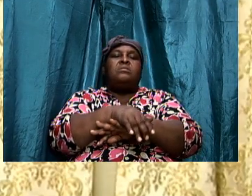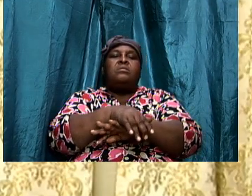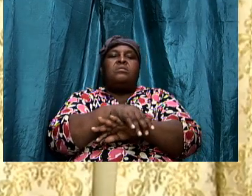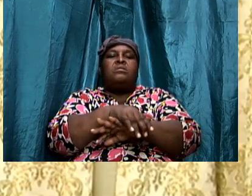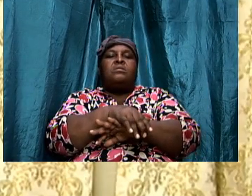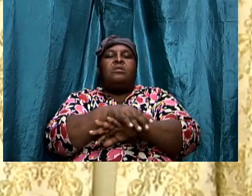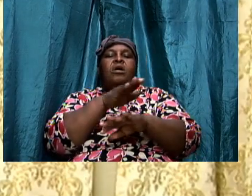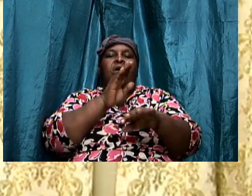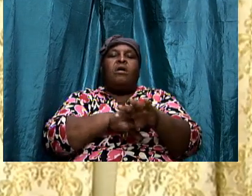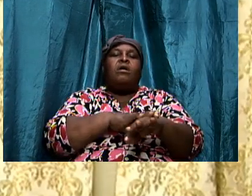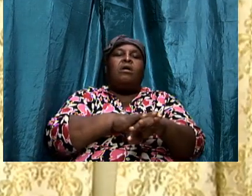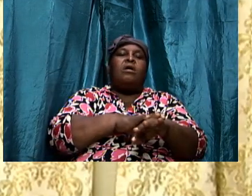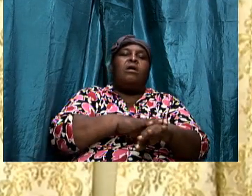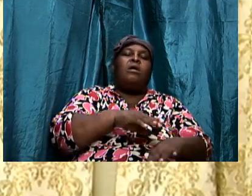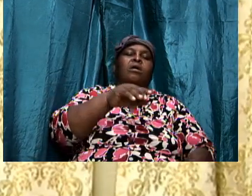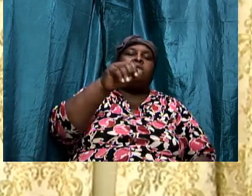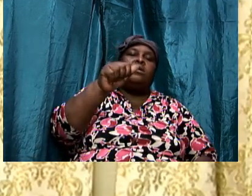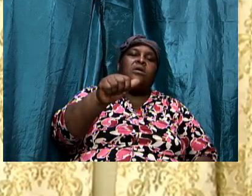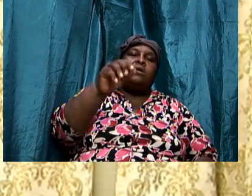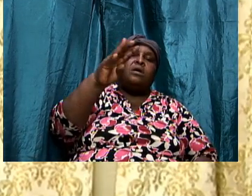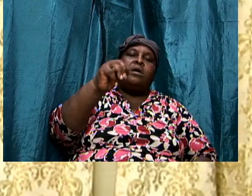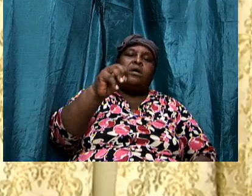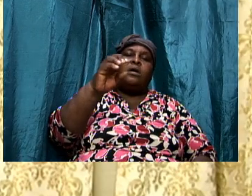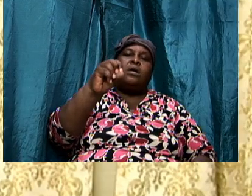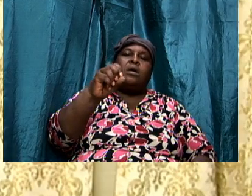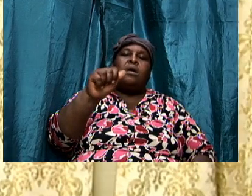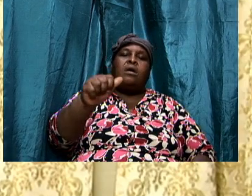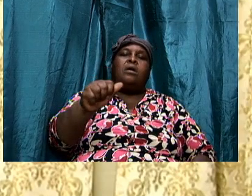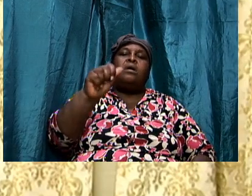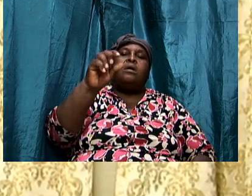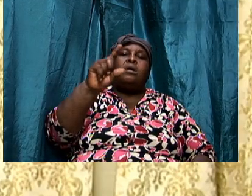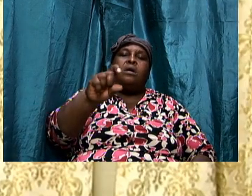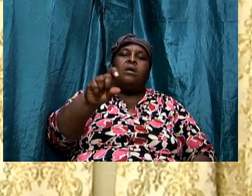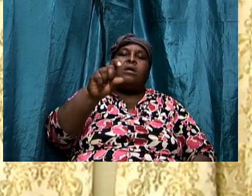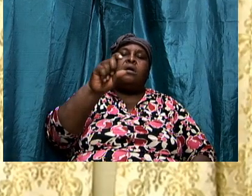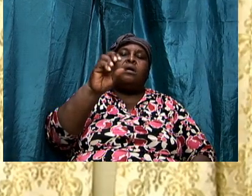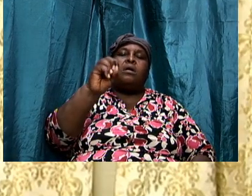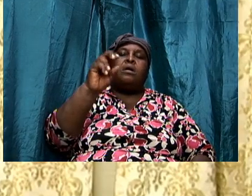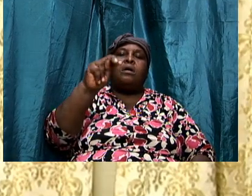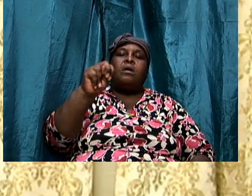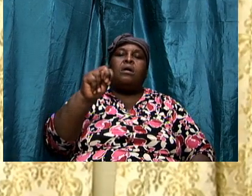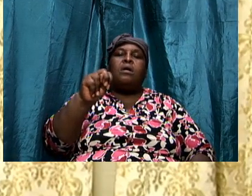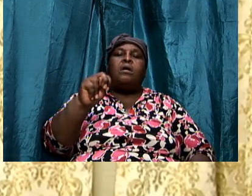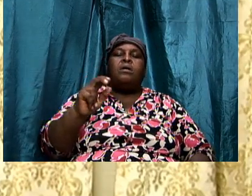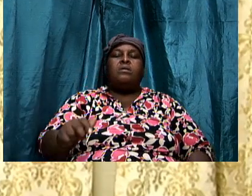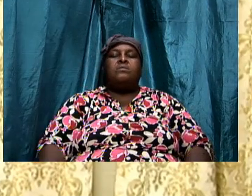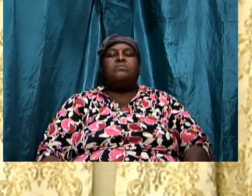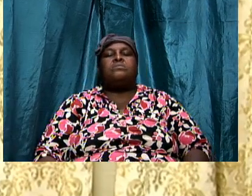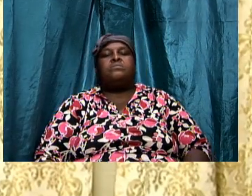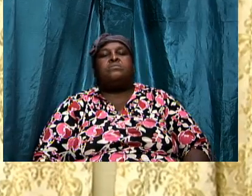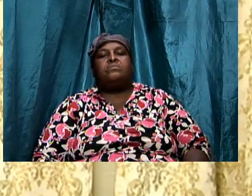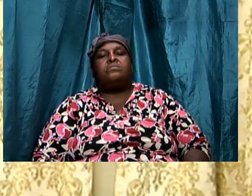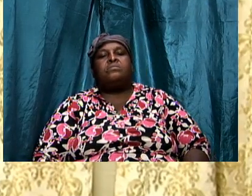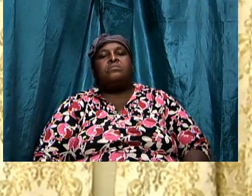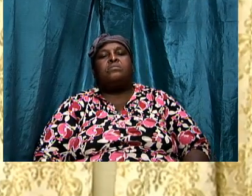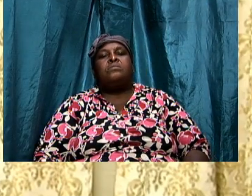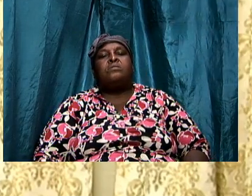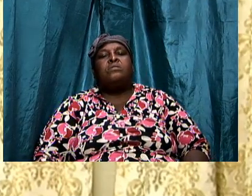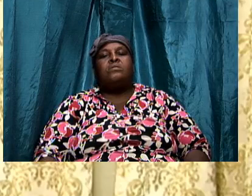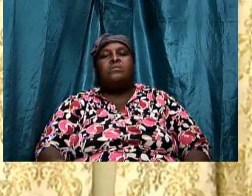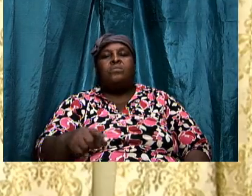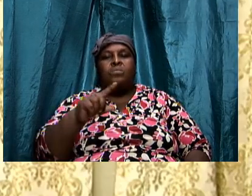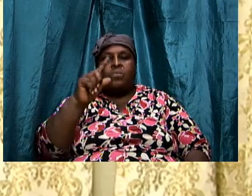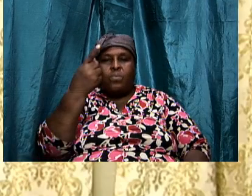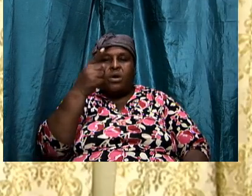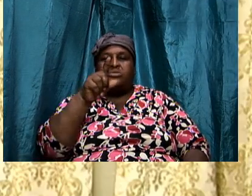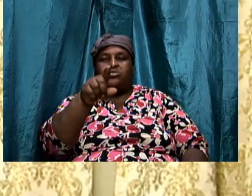Amazon you know, whether it's paperback or Amazon via Kingle. Once